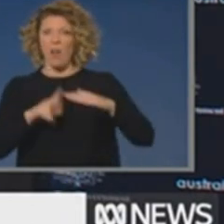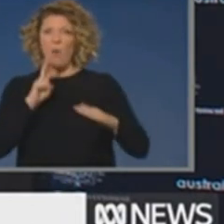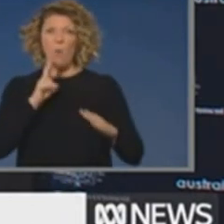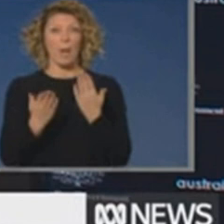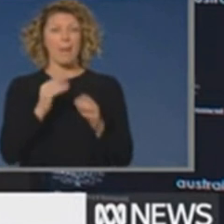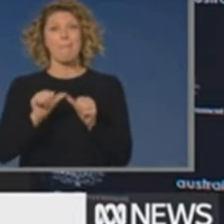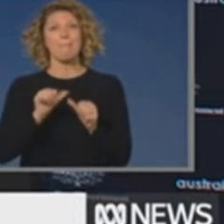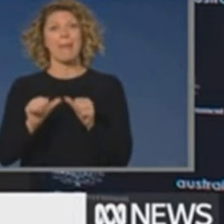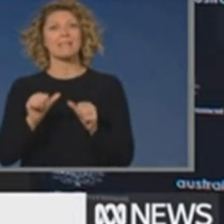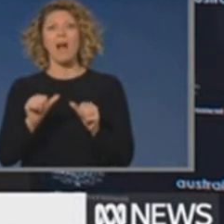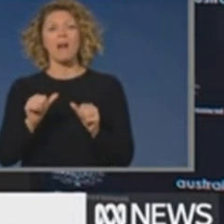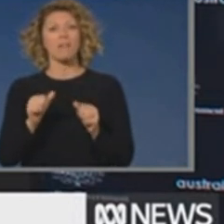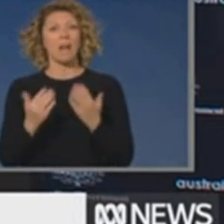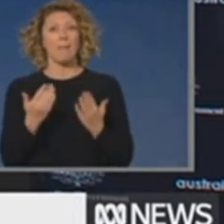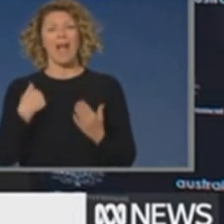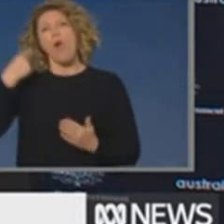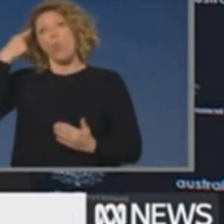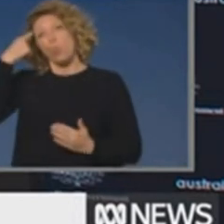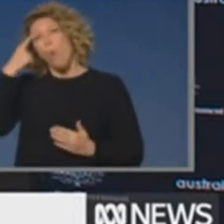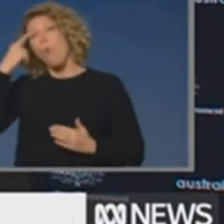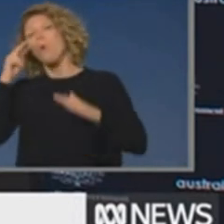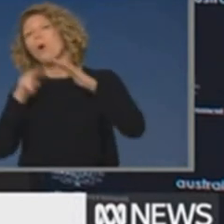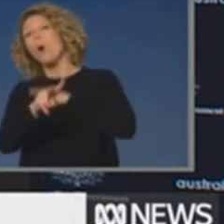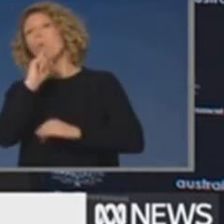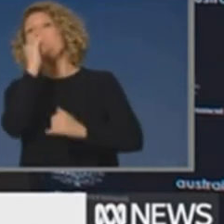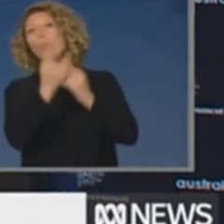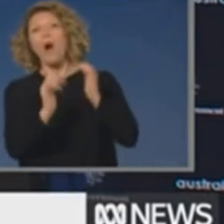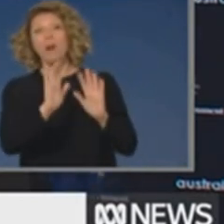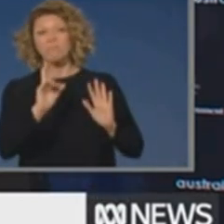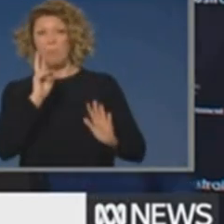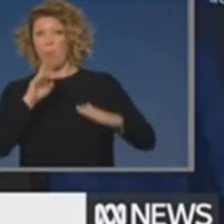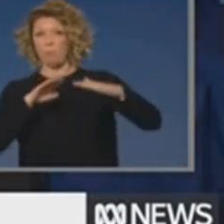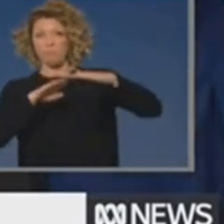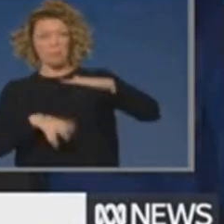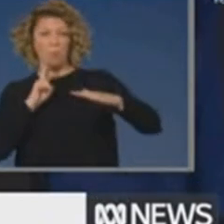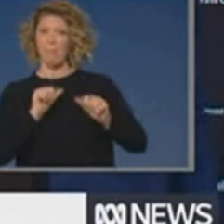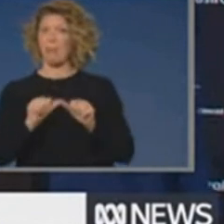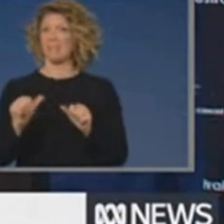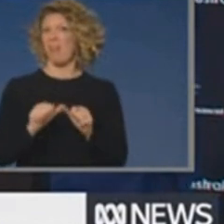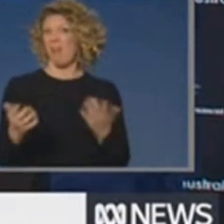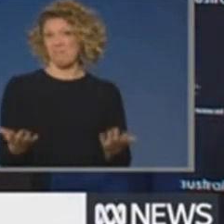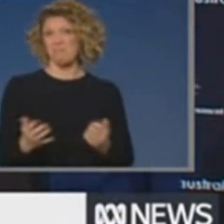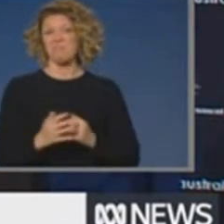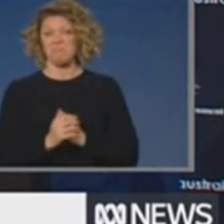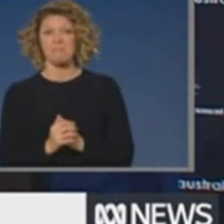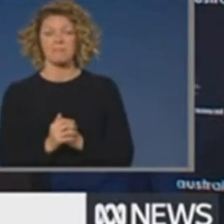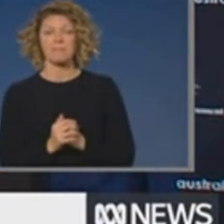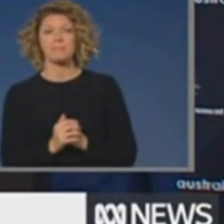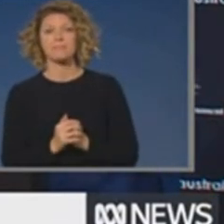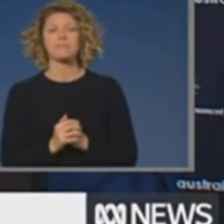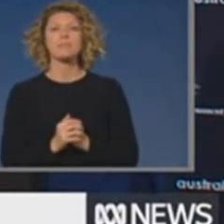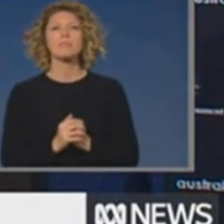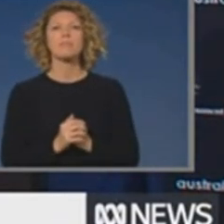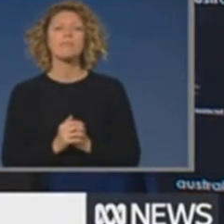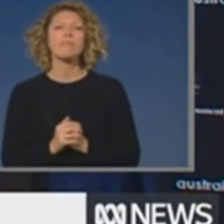would have predicted from the previous data. Next slide. Now, you'll note that there